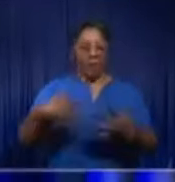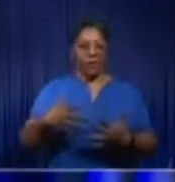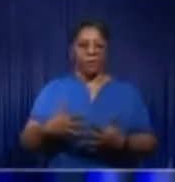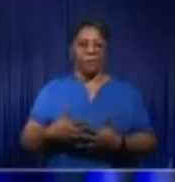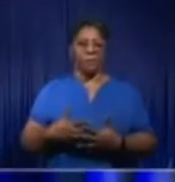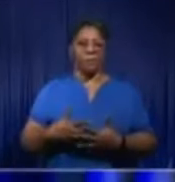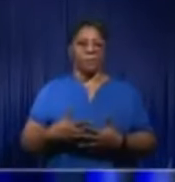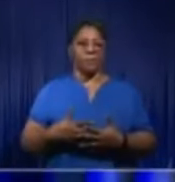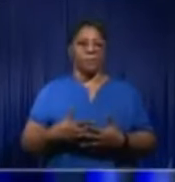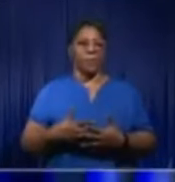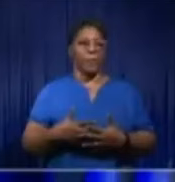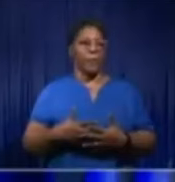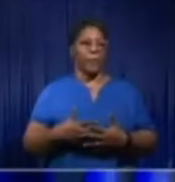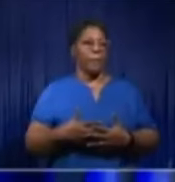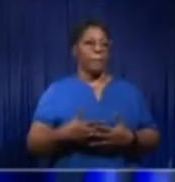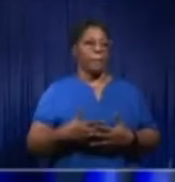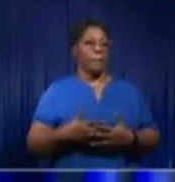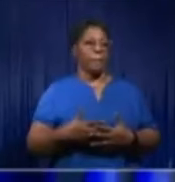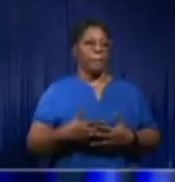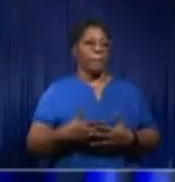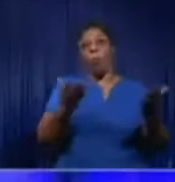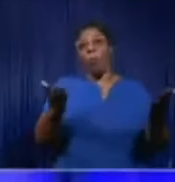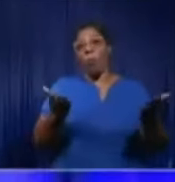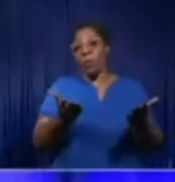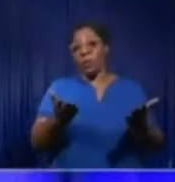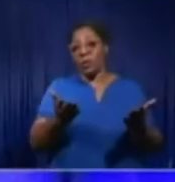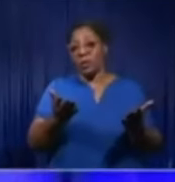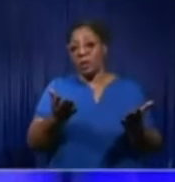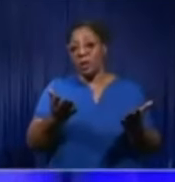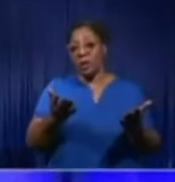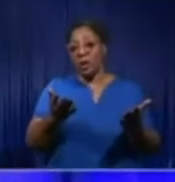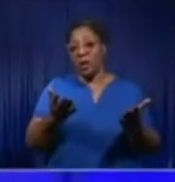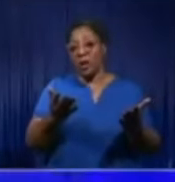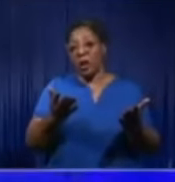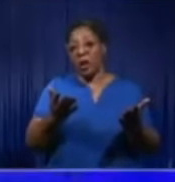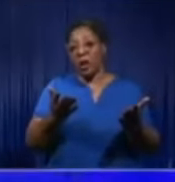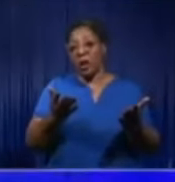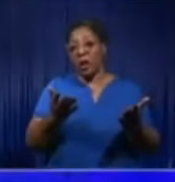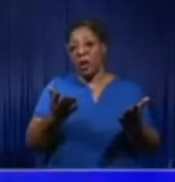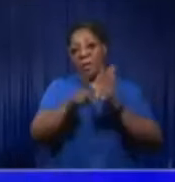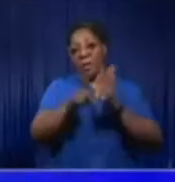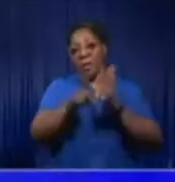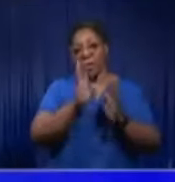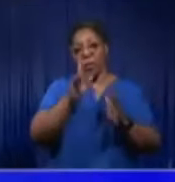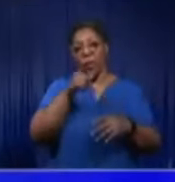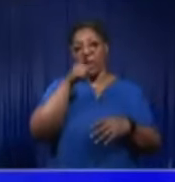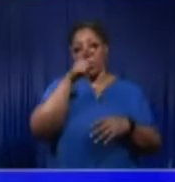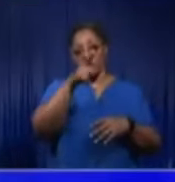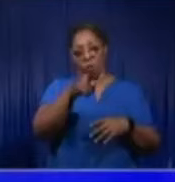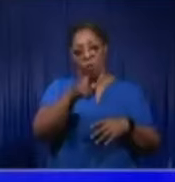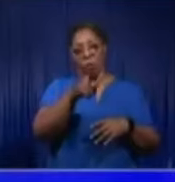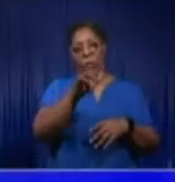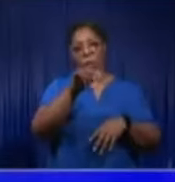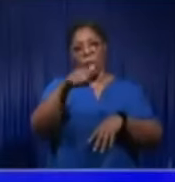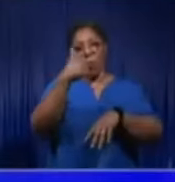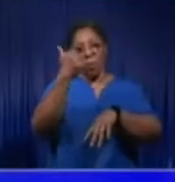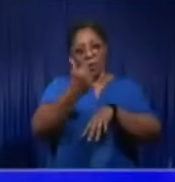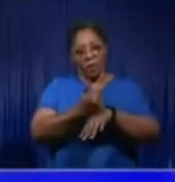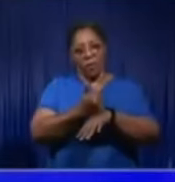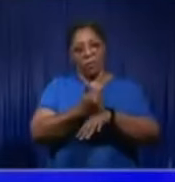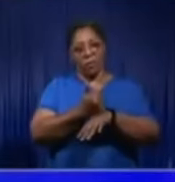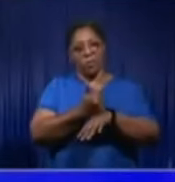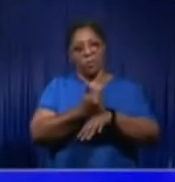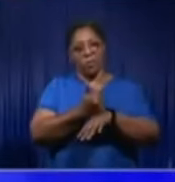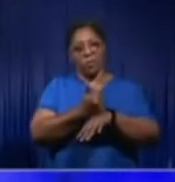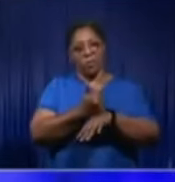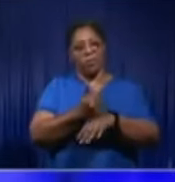They know her also corrupted. So question. Are you going to put in place to root out nepotism and cronyism?